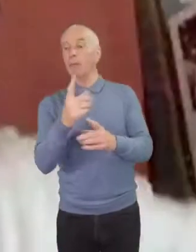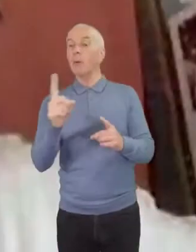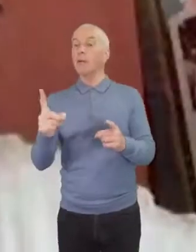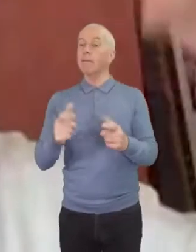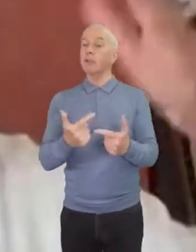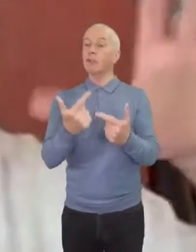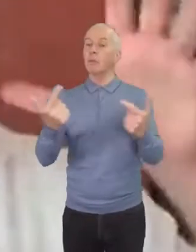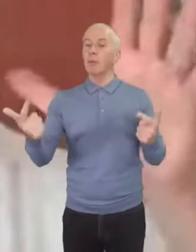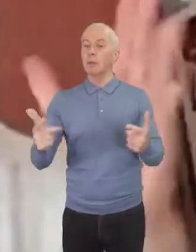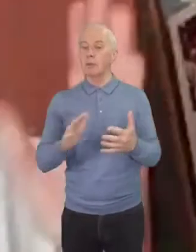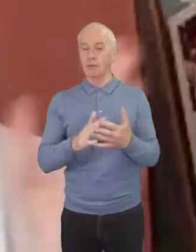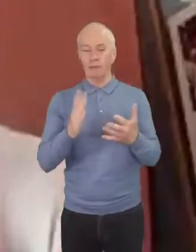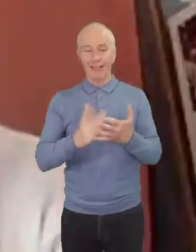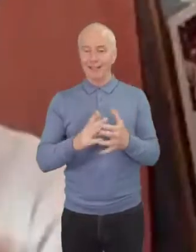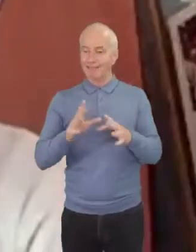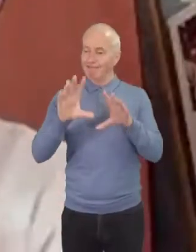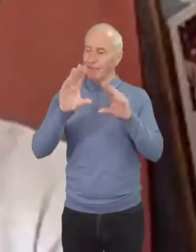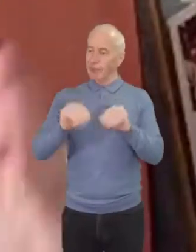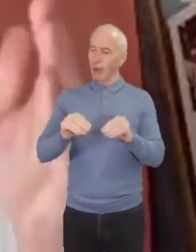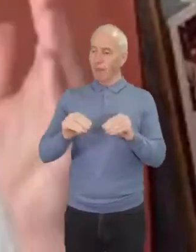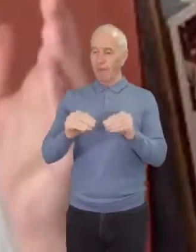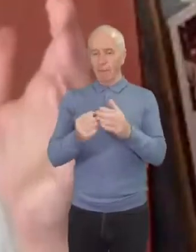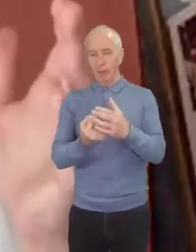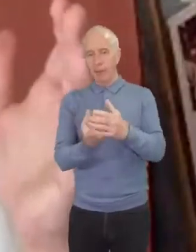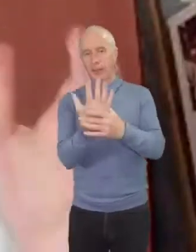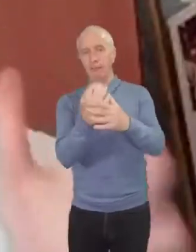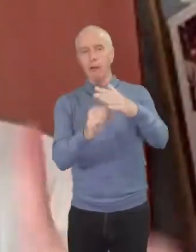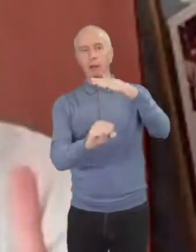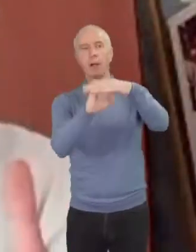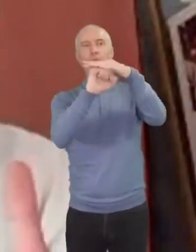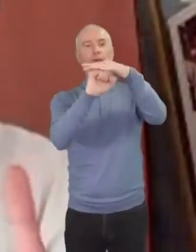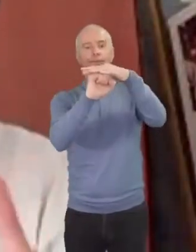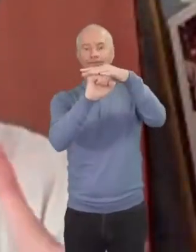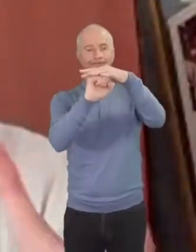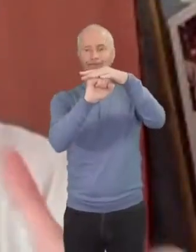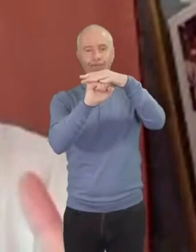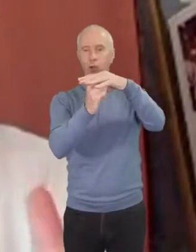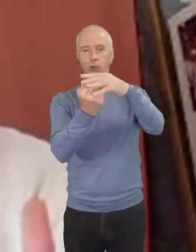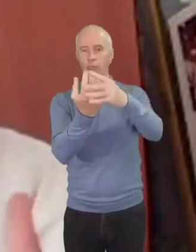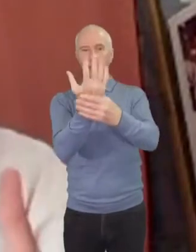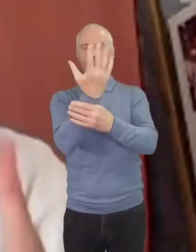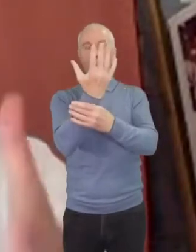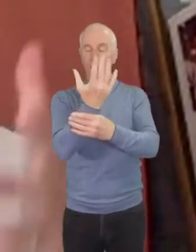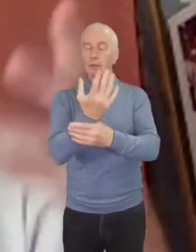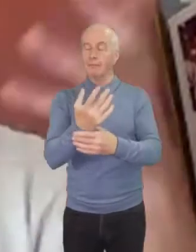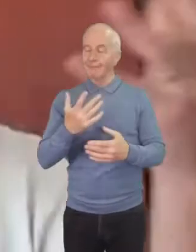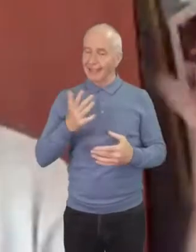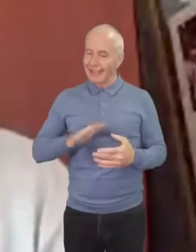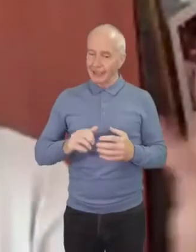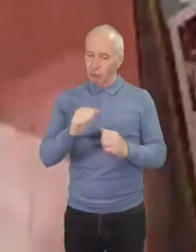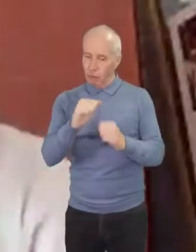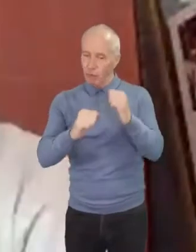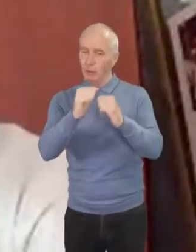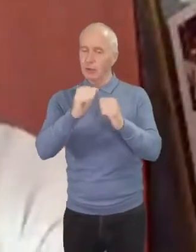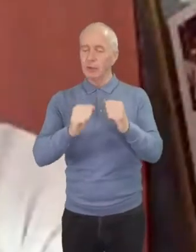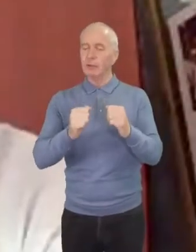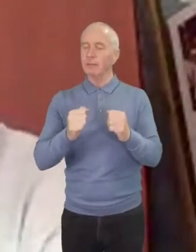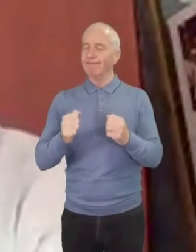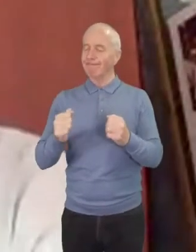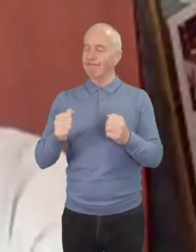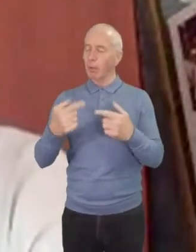life from flourishing so i think every community's got to figure out what is enough structure that allows